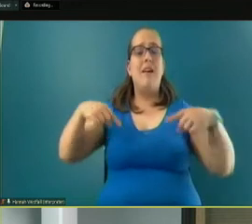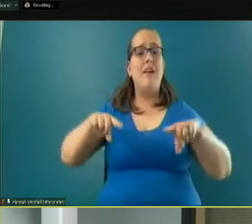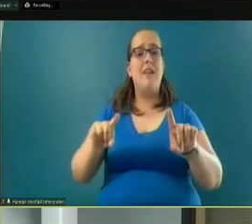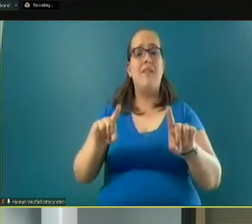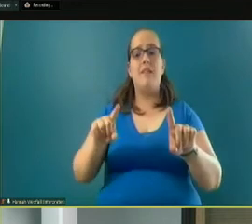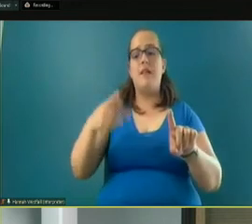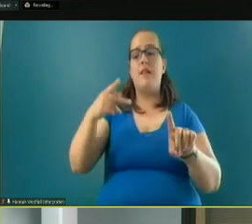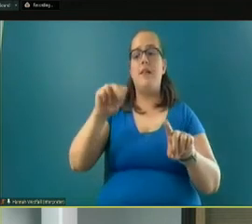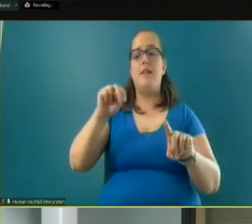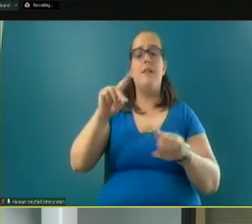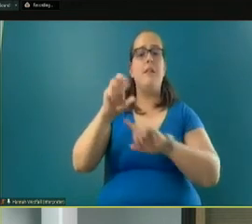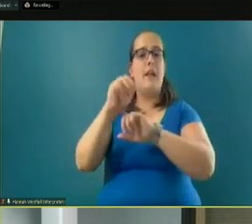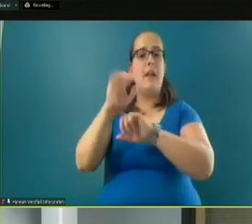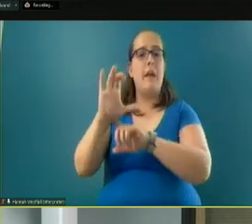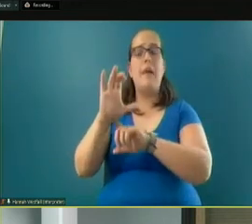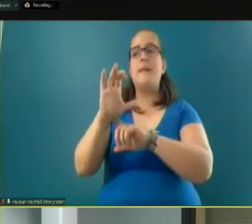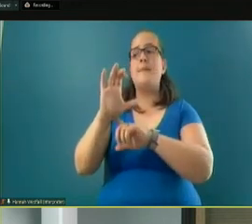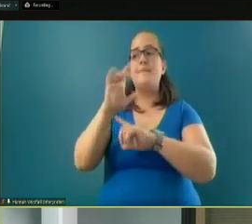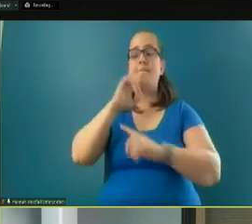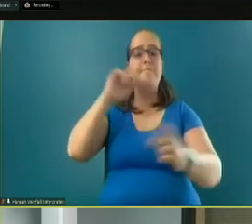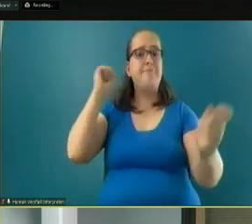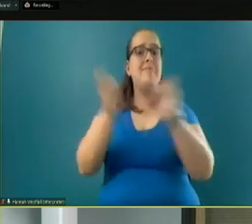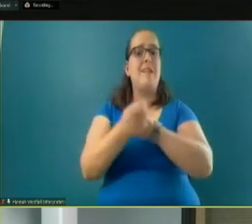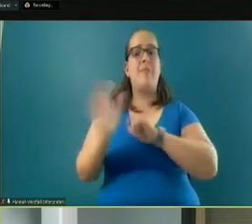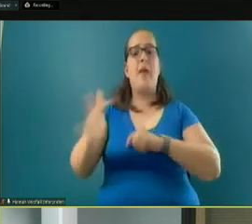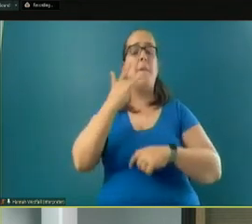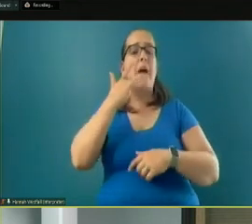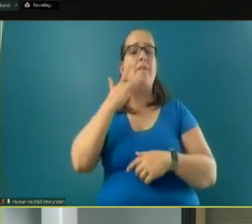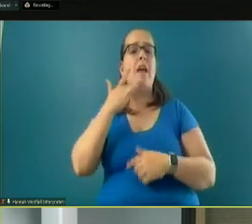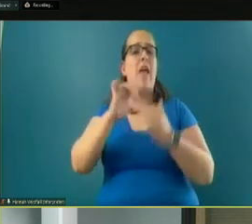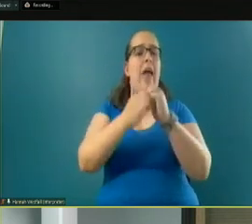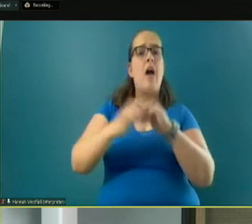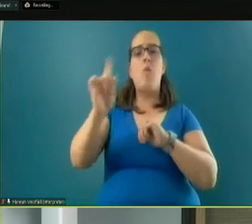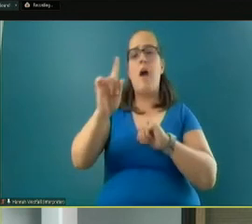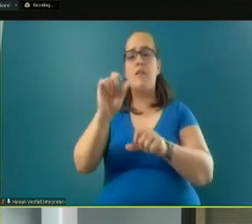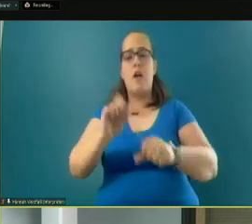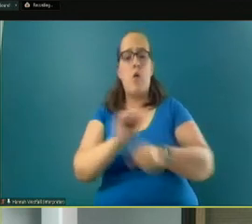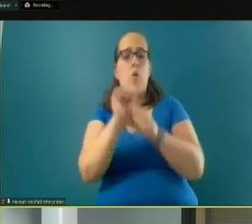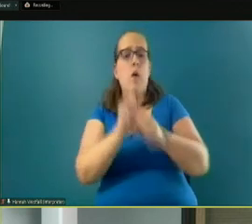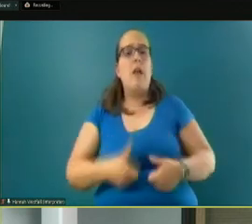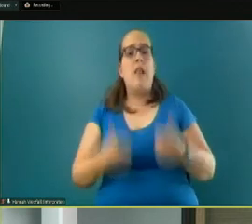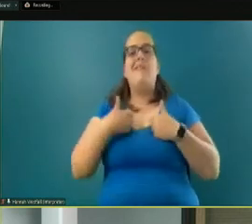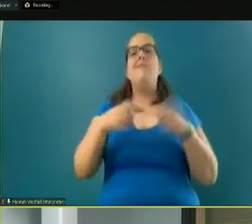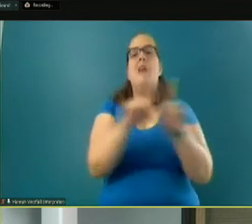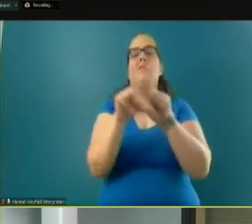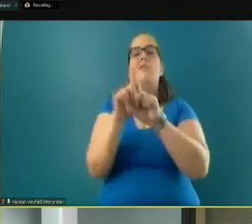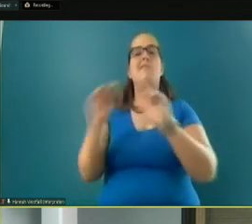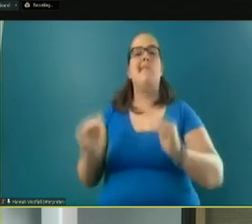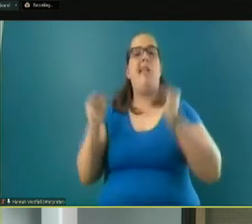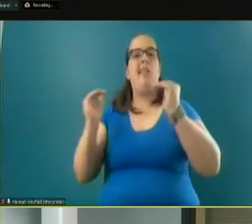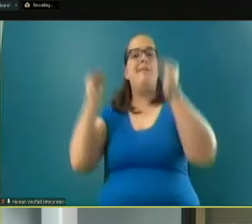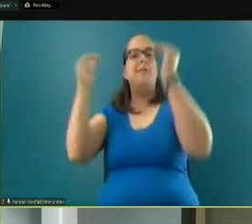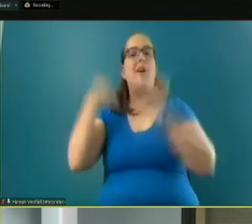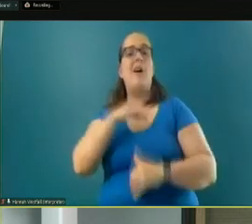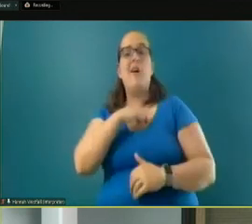people's preferences in how and where they live, so too is the escalation that we're experiencing in housing